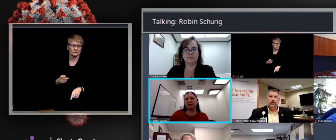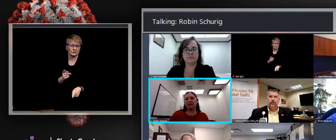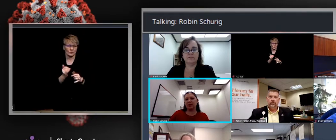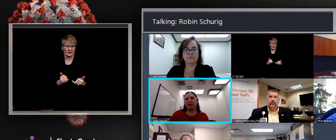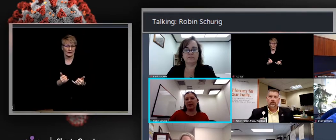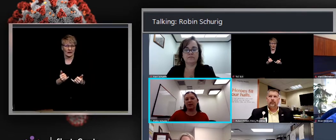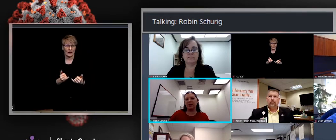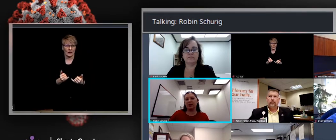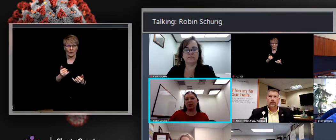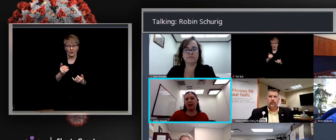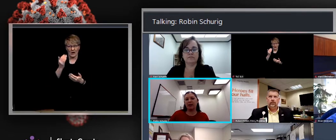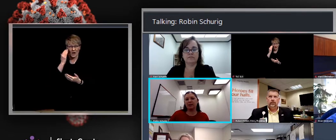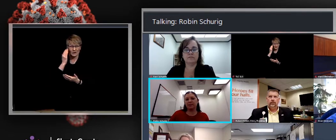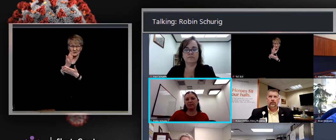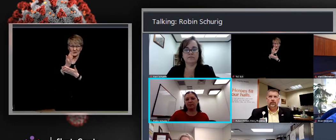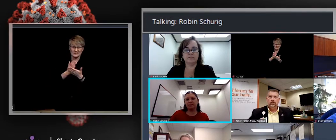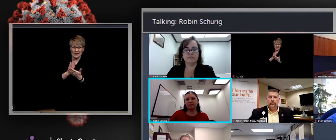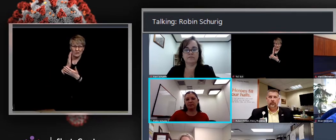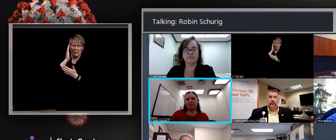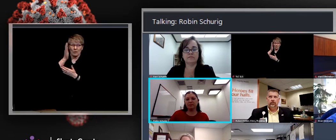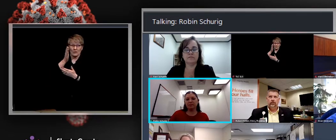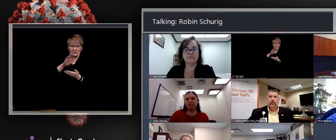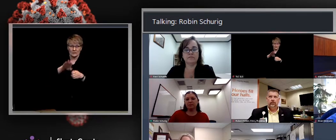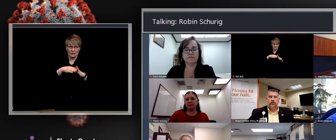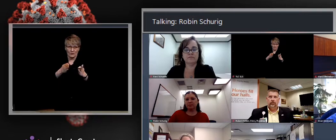just don't have any specifics on what that's going to look like.